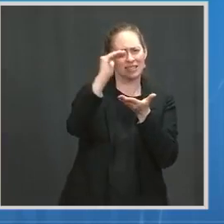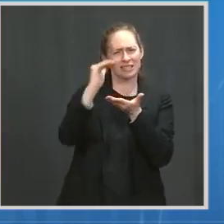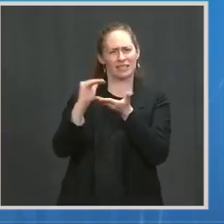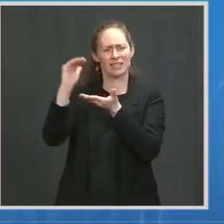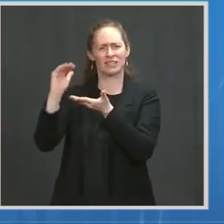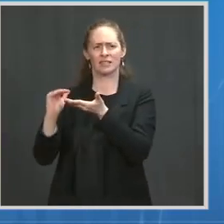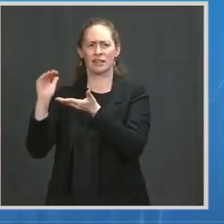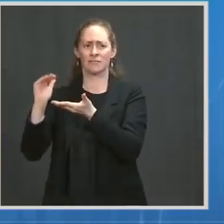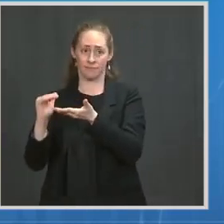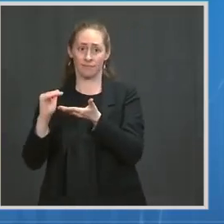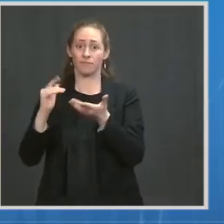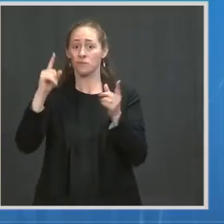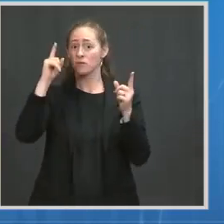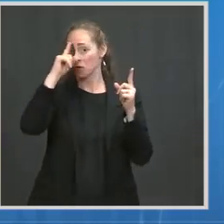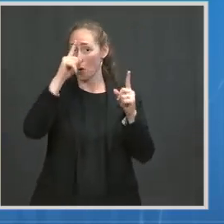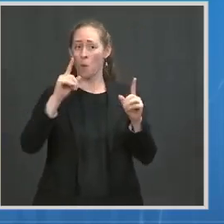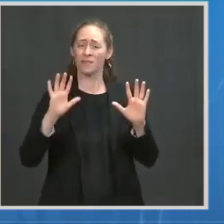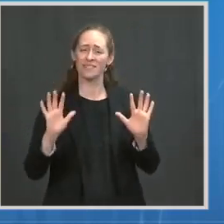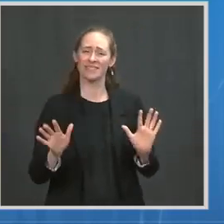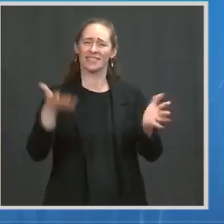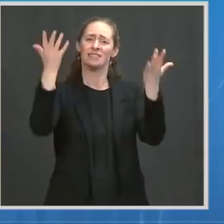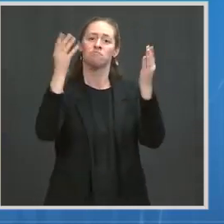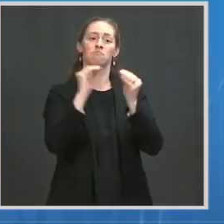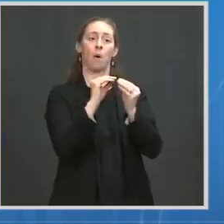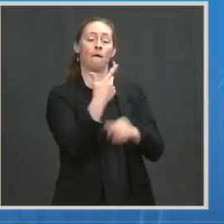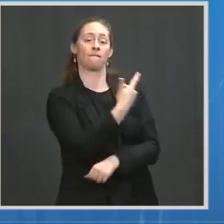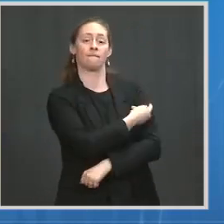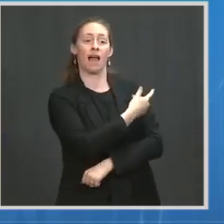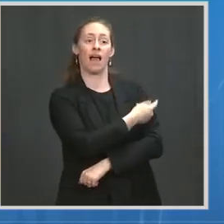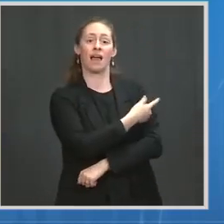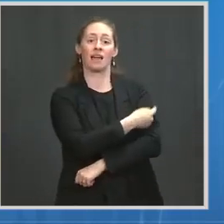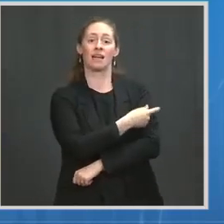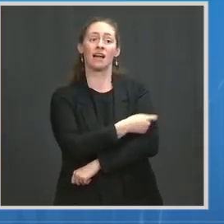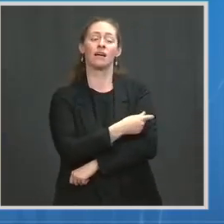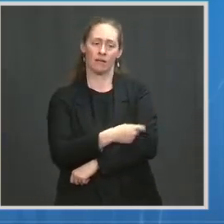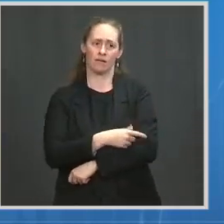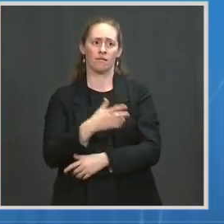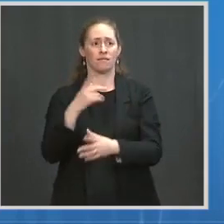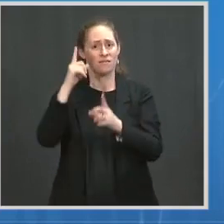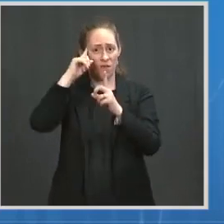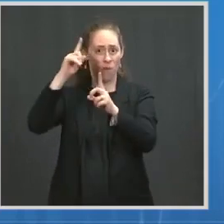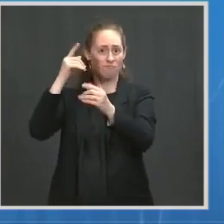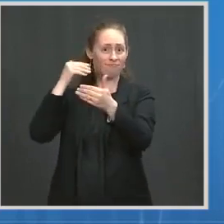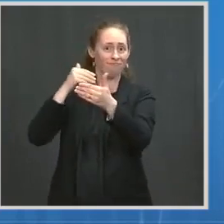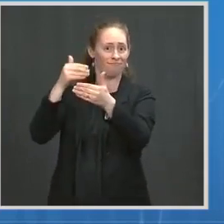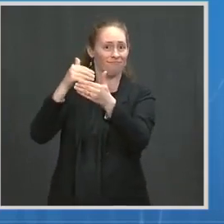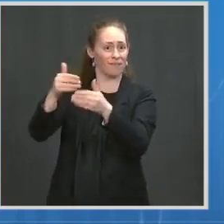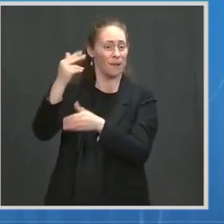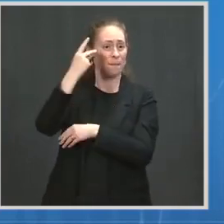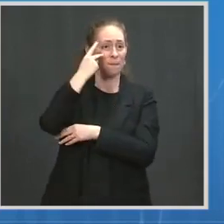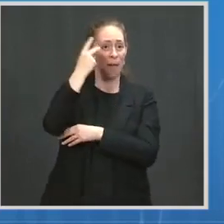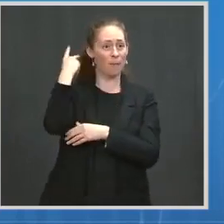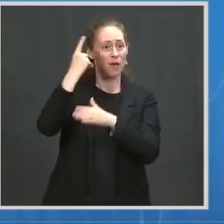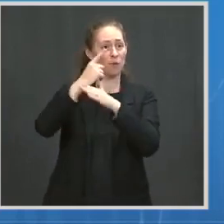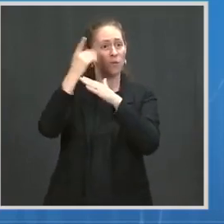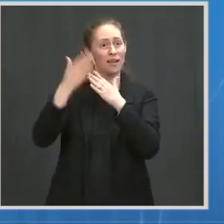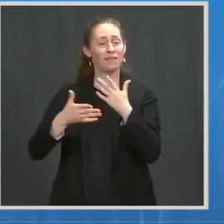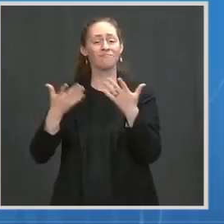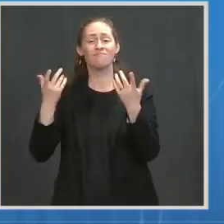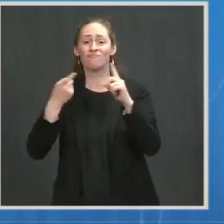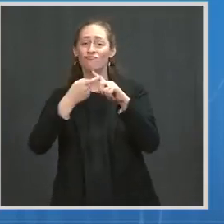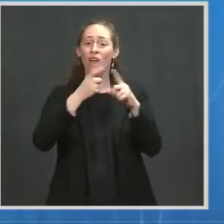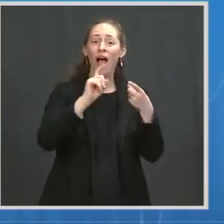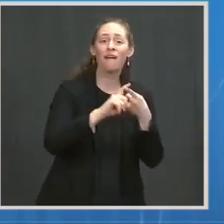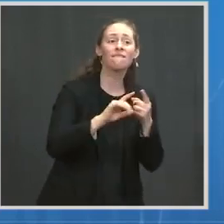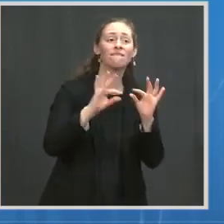Ms. This coming weekend is Memorial Day. I know that many of you are looking forward to spending time with your family and friends at